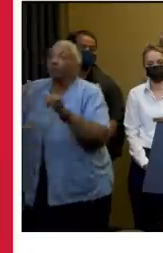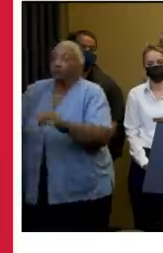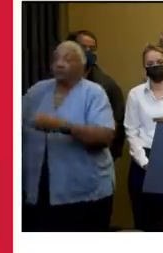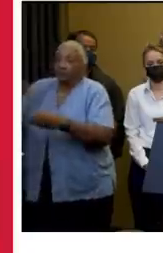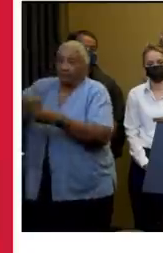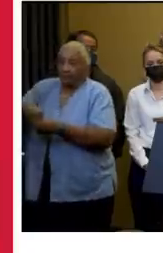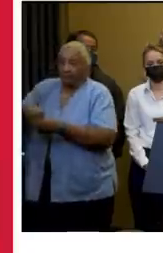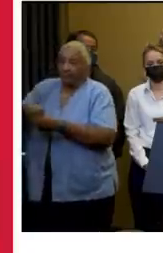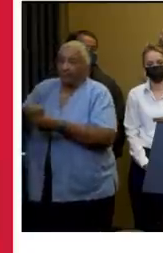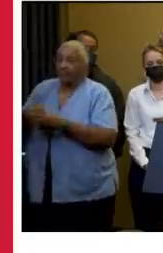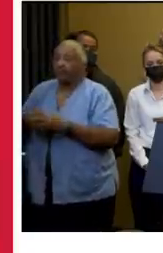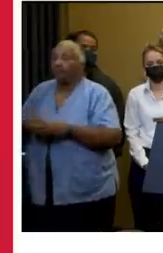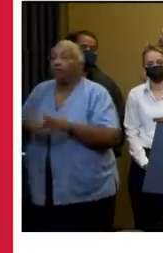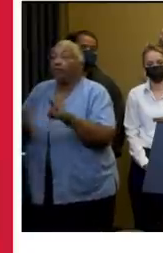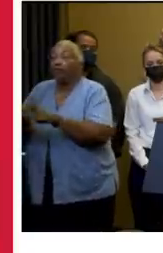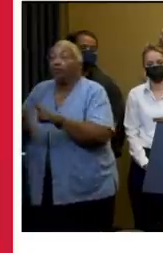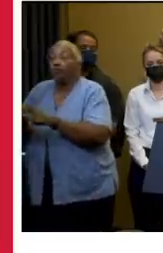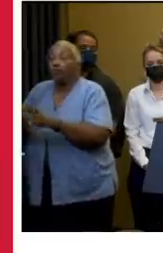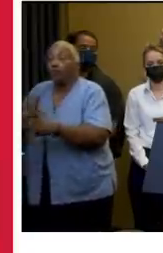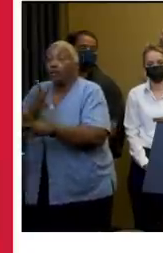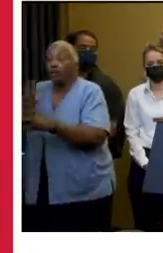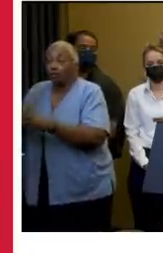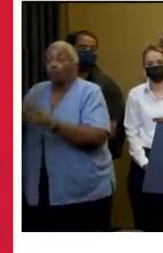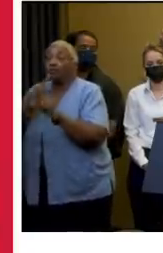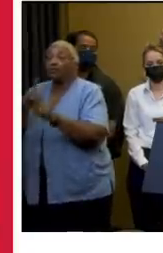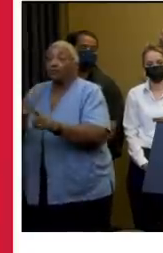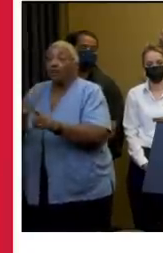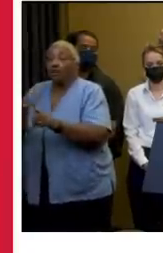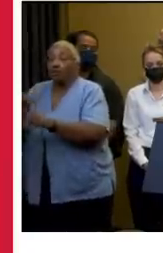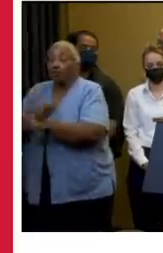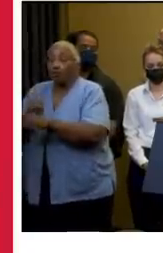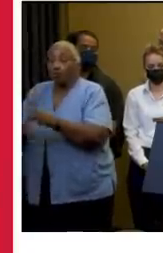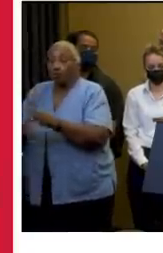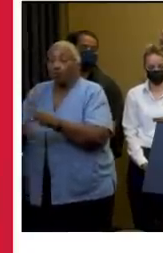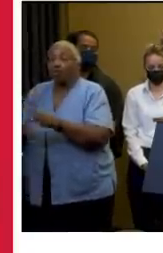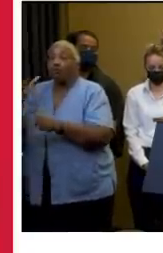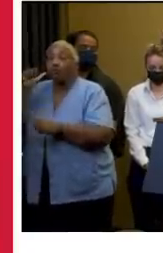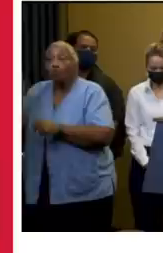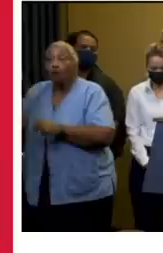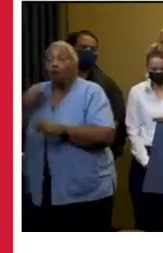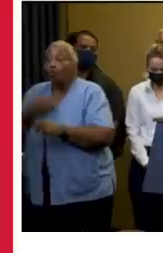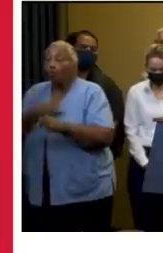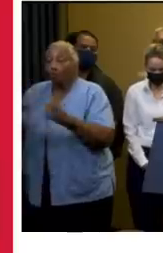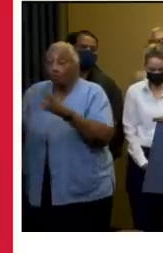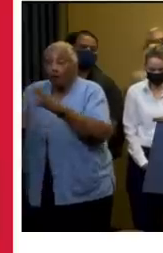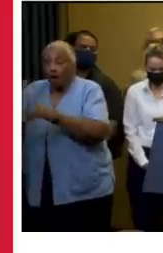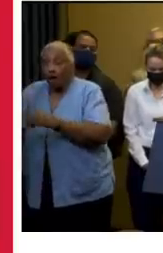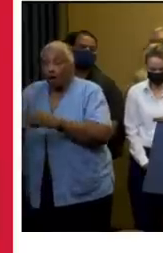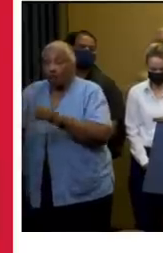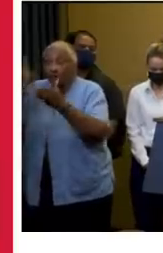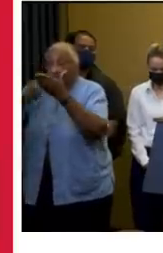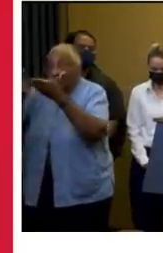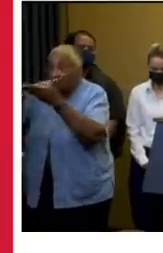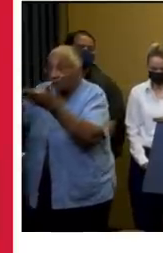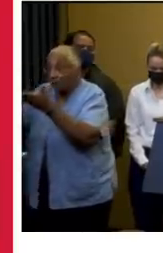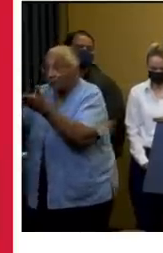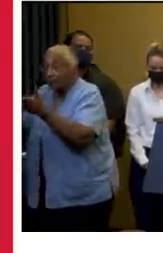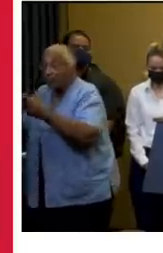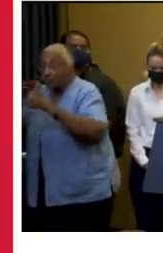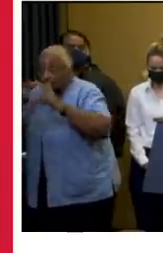This will also include response efforts that will begin tomorrow. When we come out tomorrow, we can look at this, take an assessment, figure out where we're at,